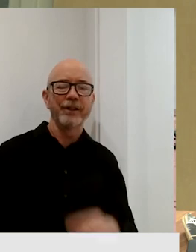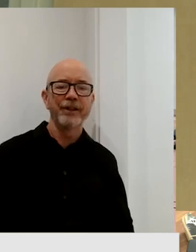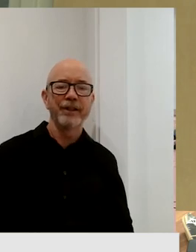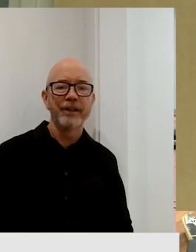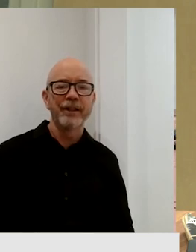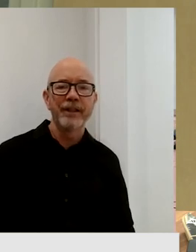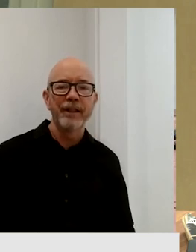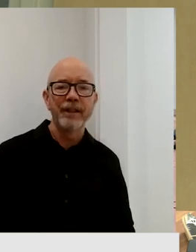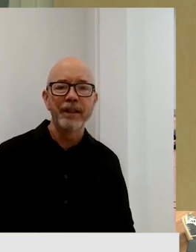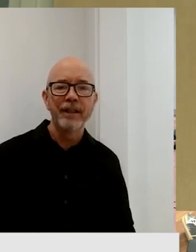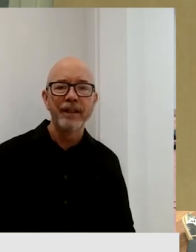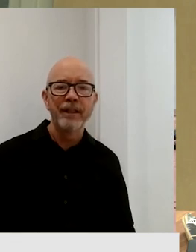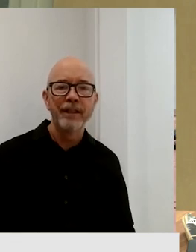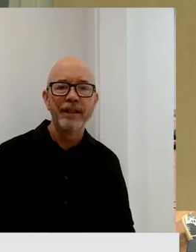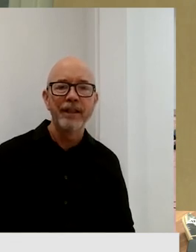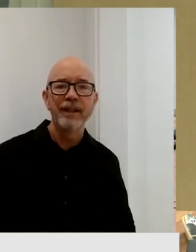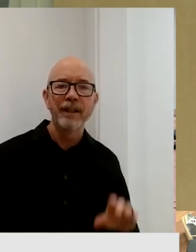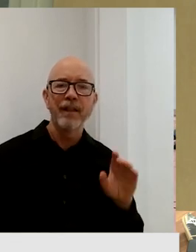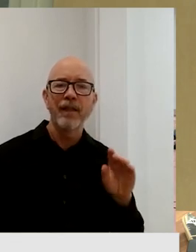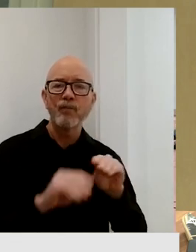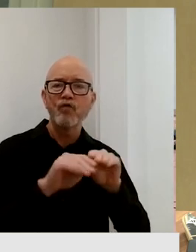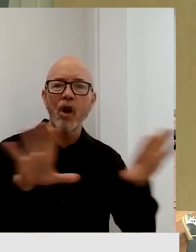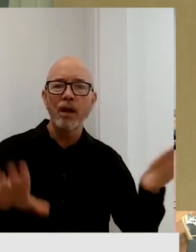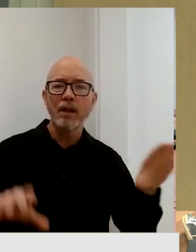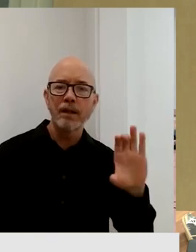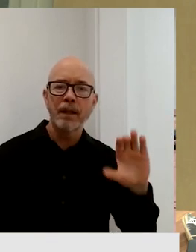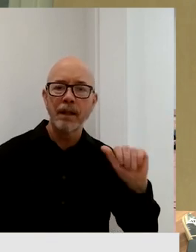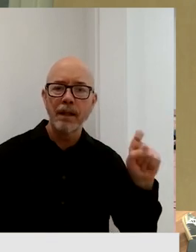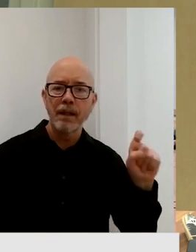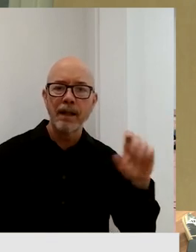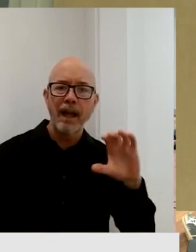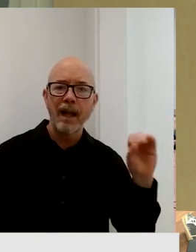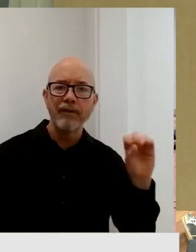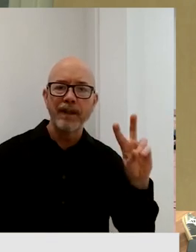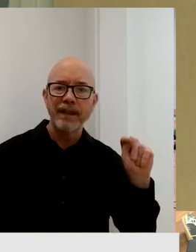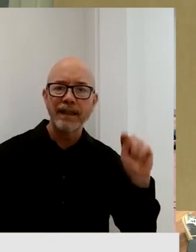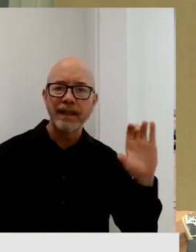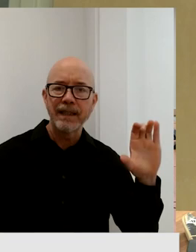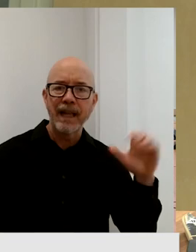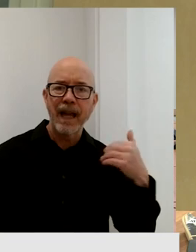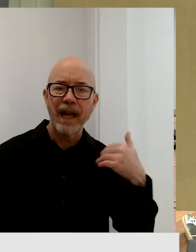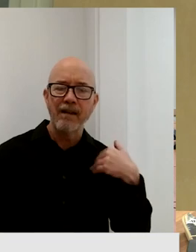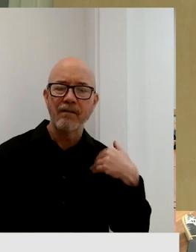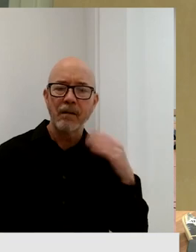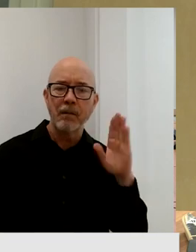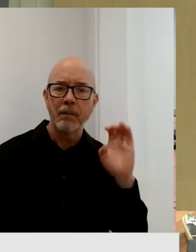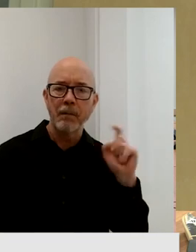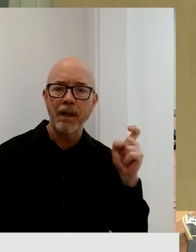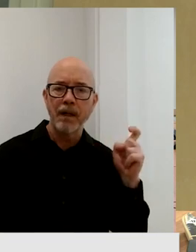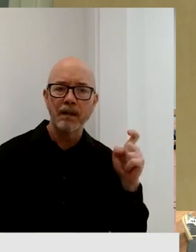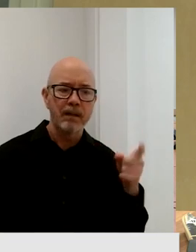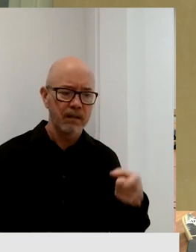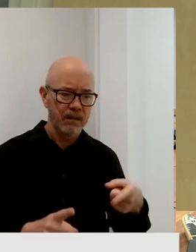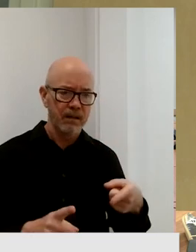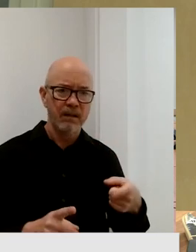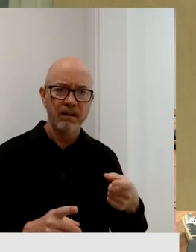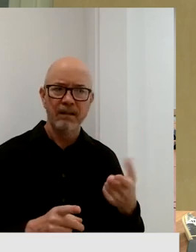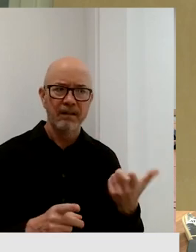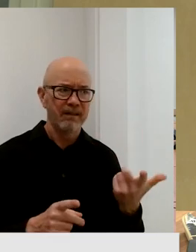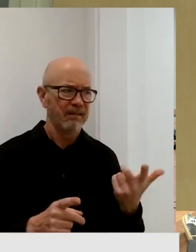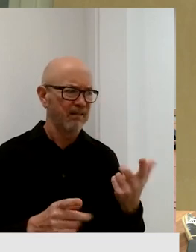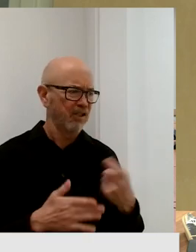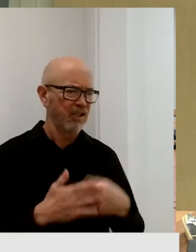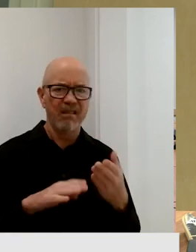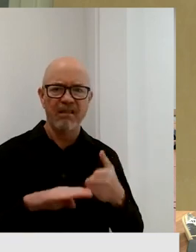The broadcast CAX and BTZ, they have like a box, multi-thousand dollar box or even tens of thousands